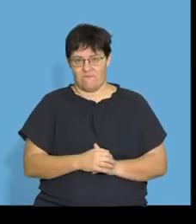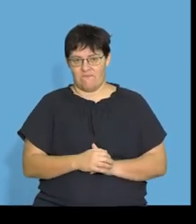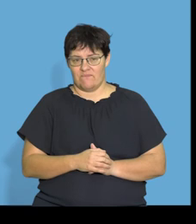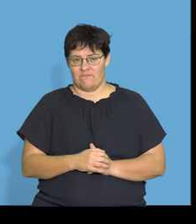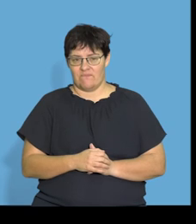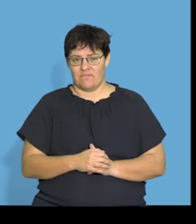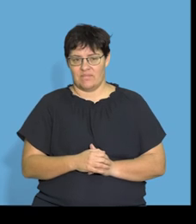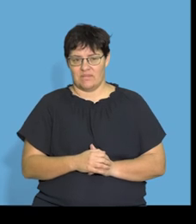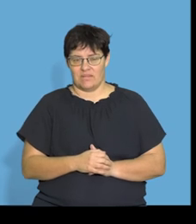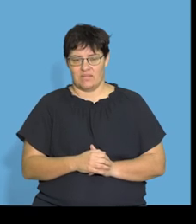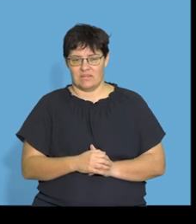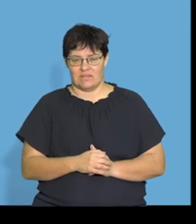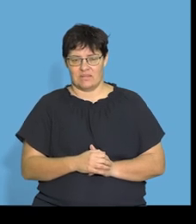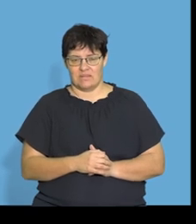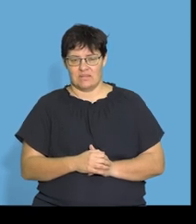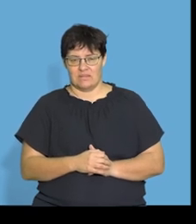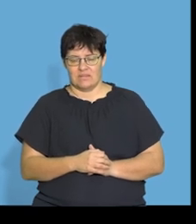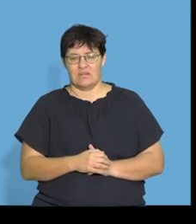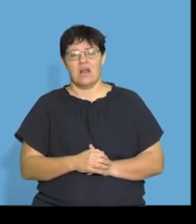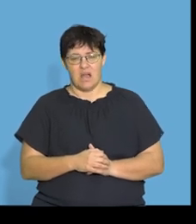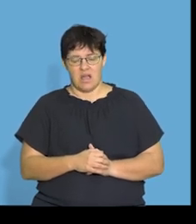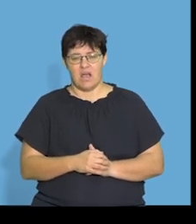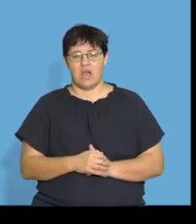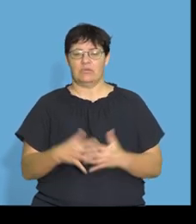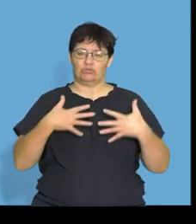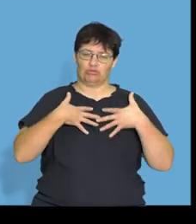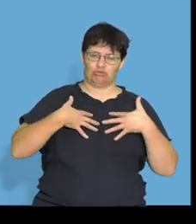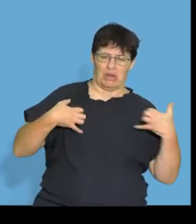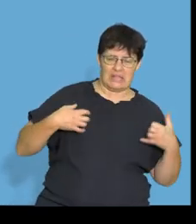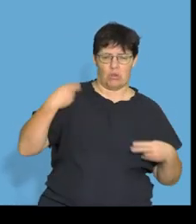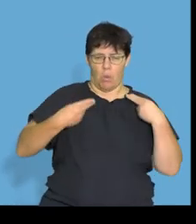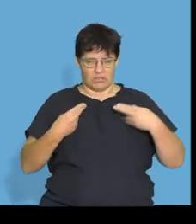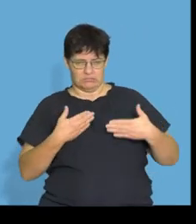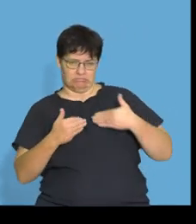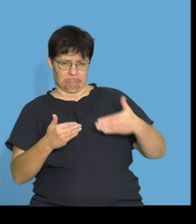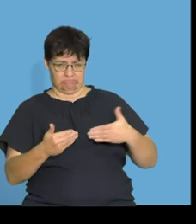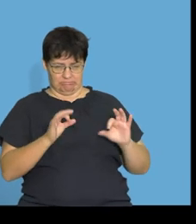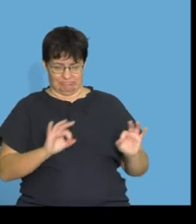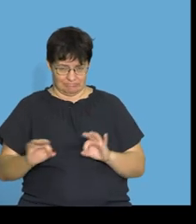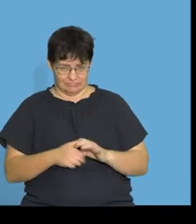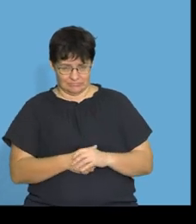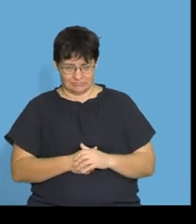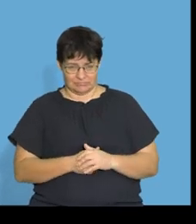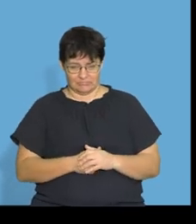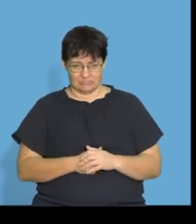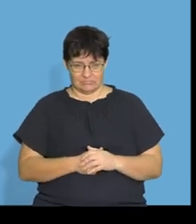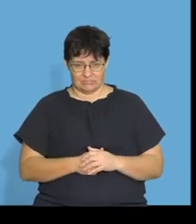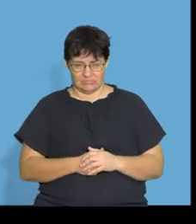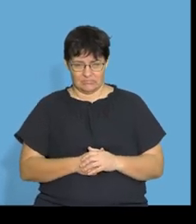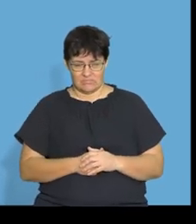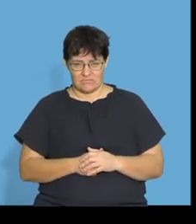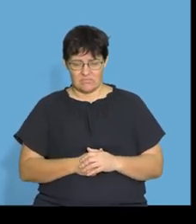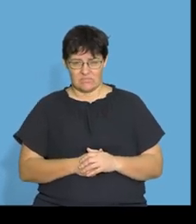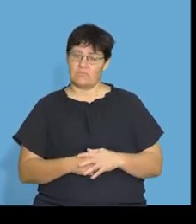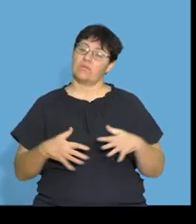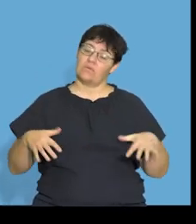right? That helps us to do, to keep our stress hormones, et cetera, and all of that nice and healthy.